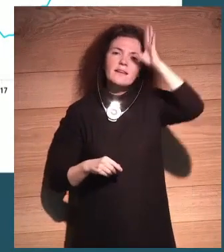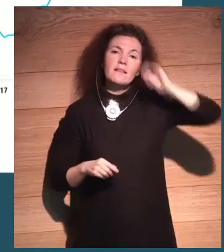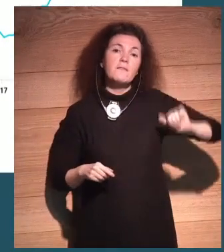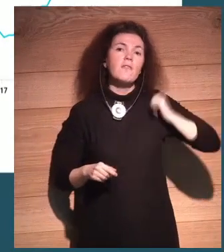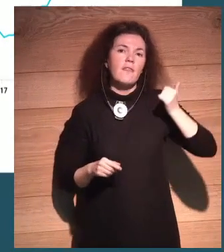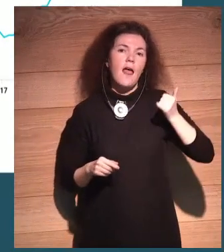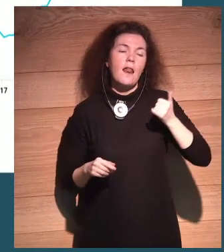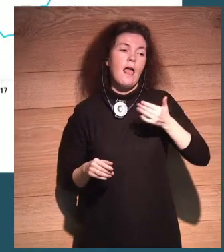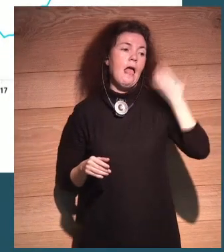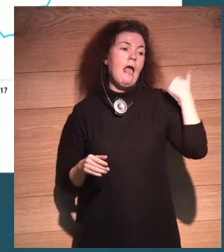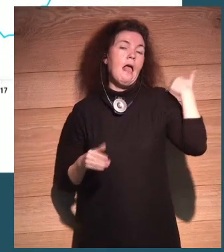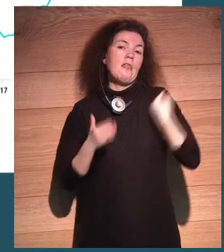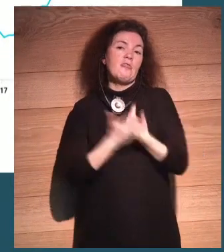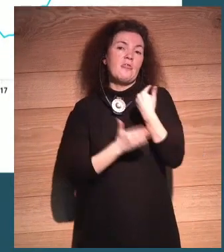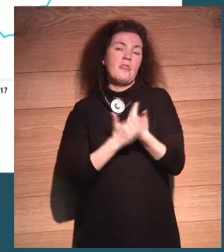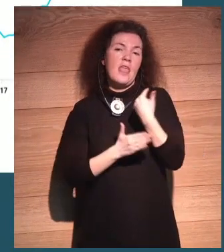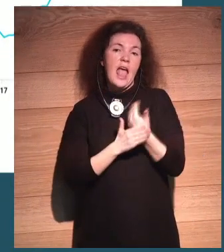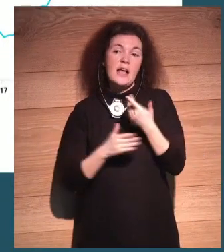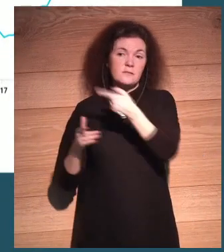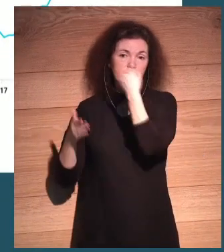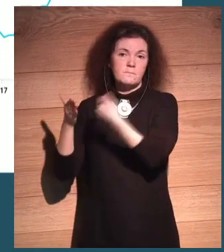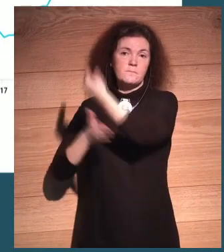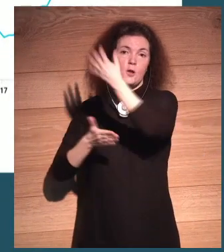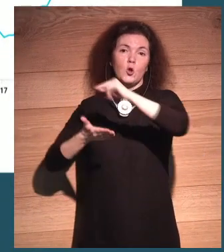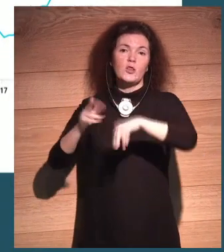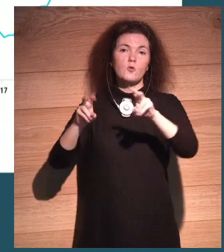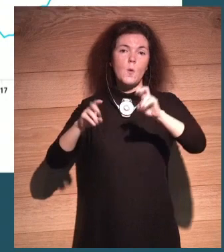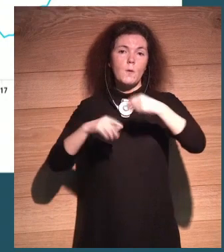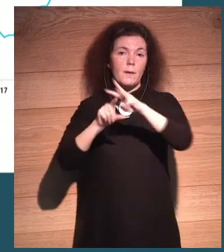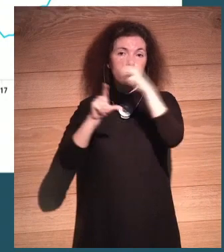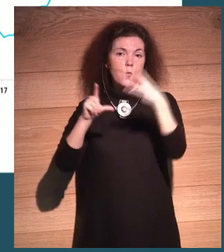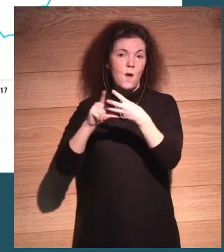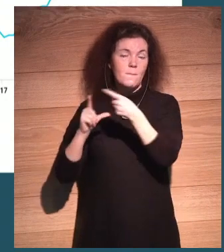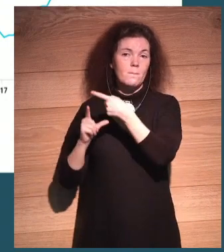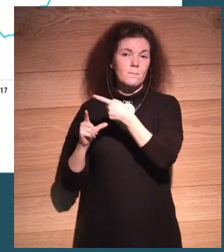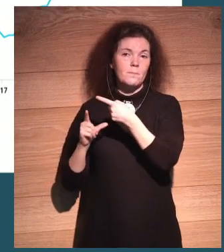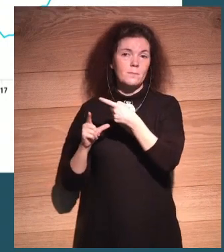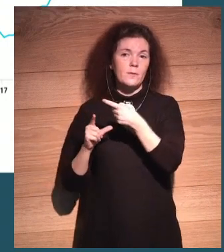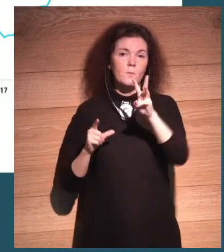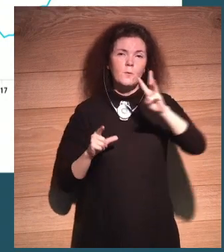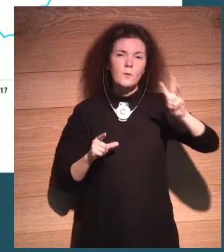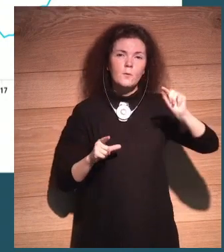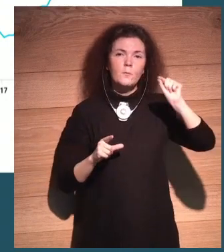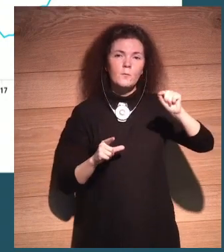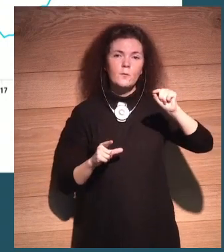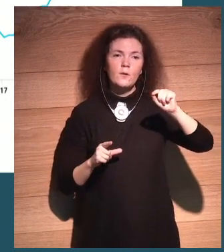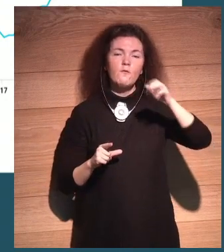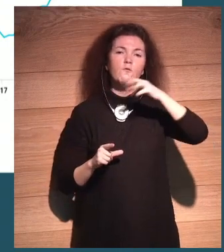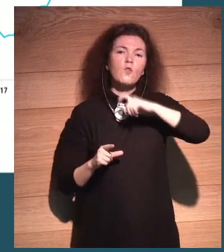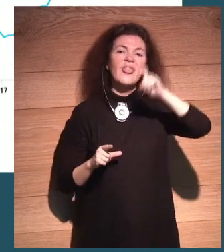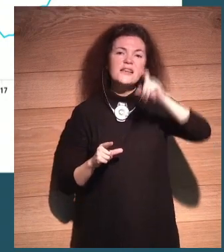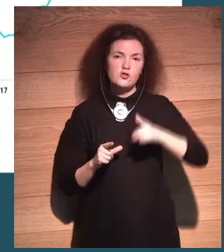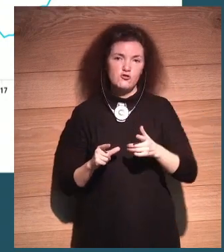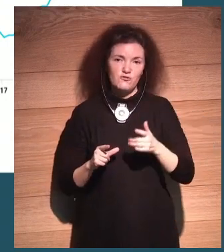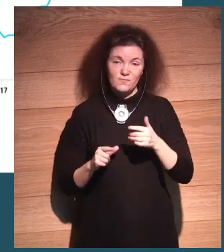published a new contract for the web. This is the World Wide Web Foundation at the Web Summit in Barcelona. This is the hottest